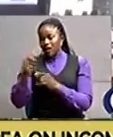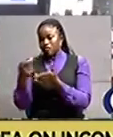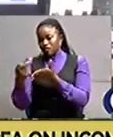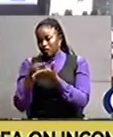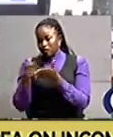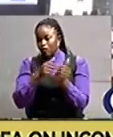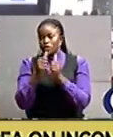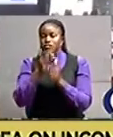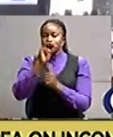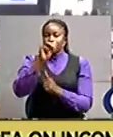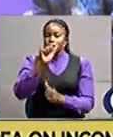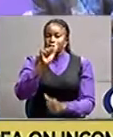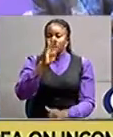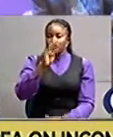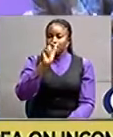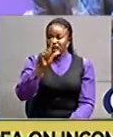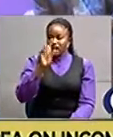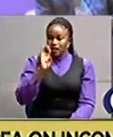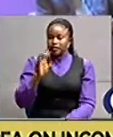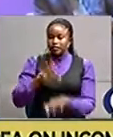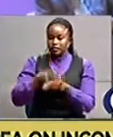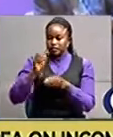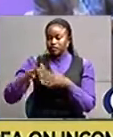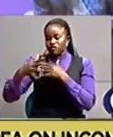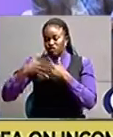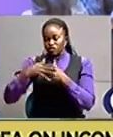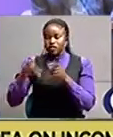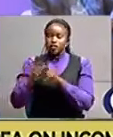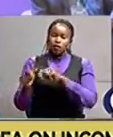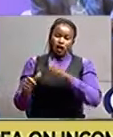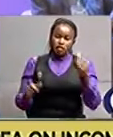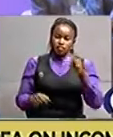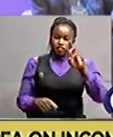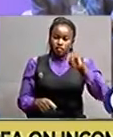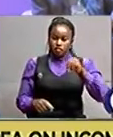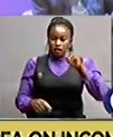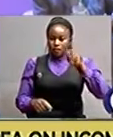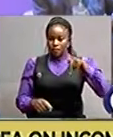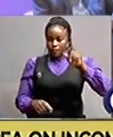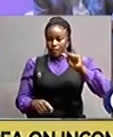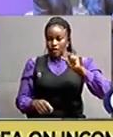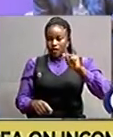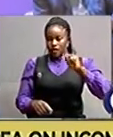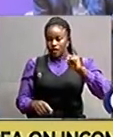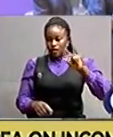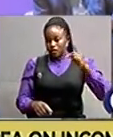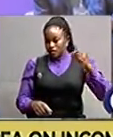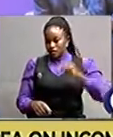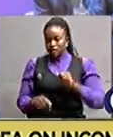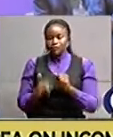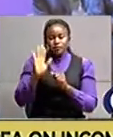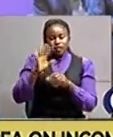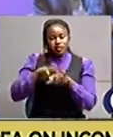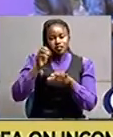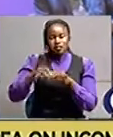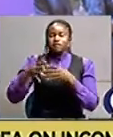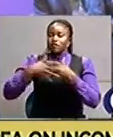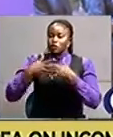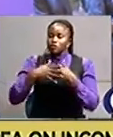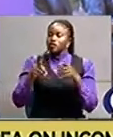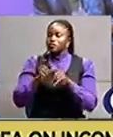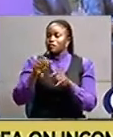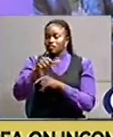mpanga tea factory together with the east africa cocoa and commodities limited that is under the